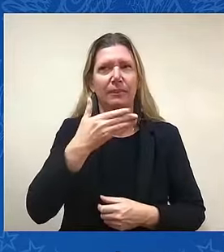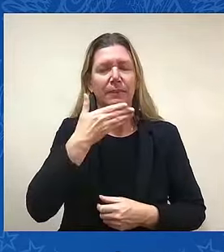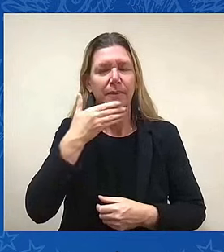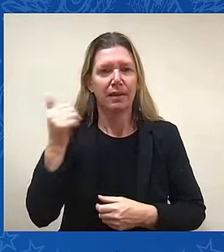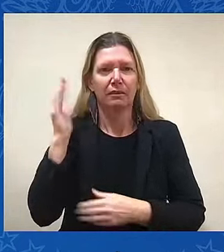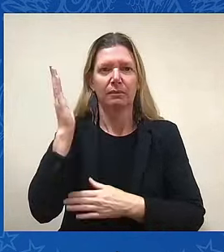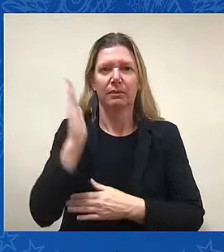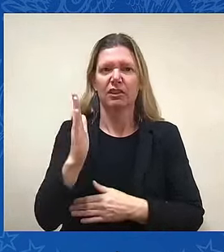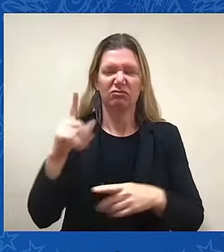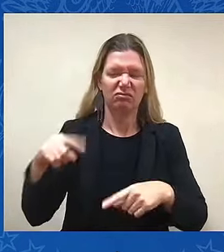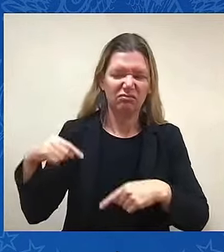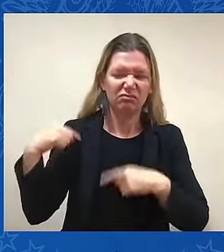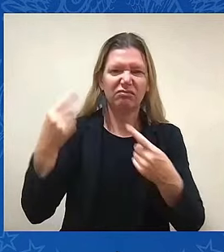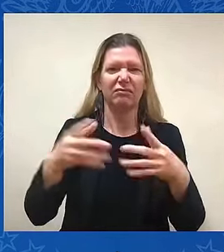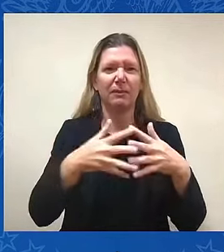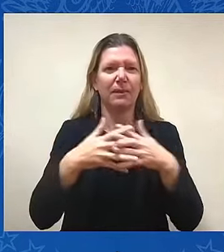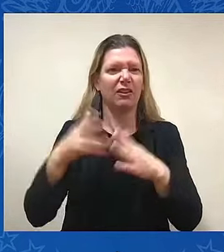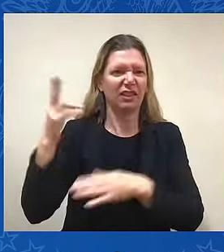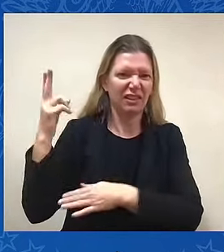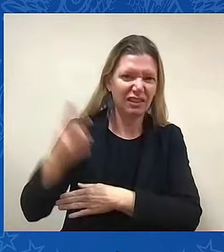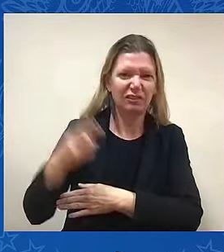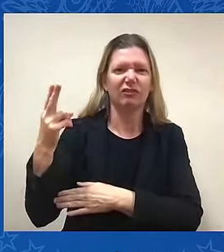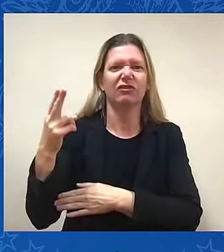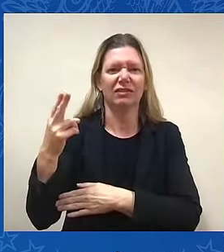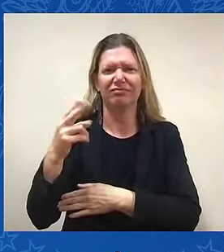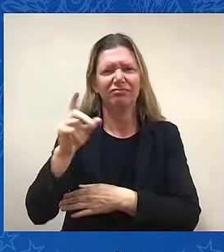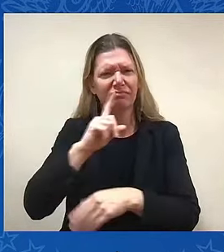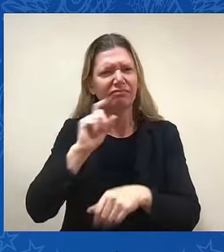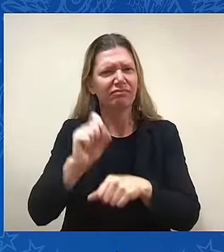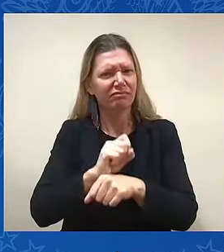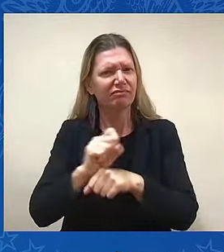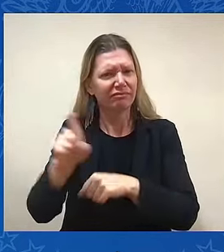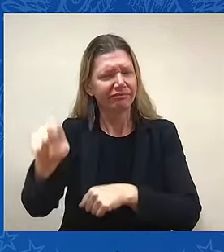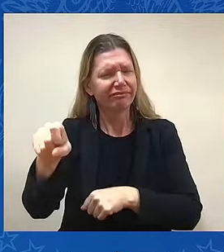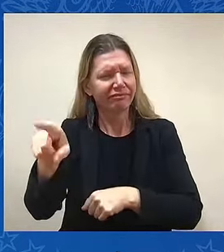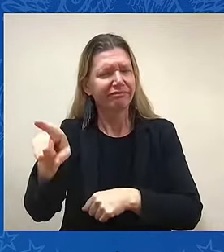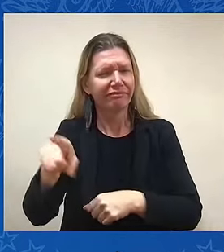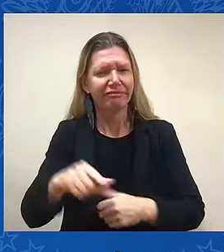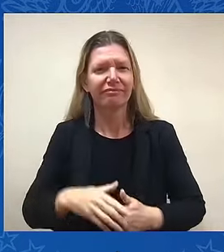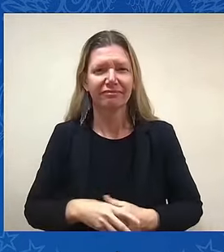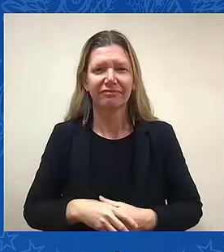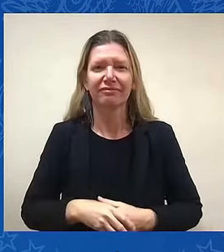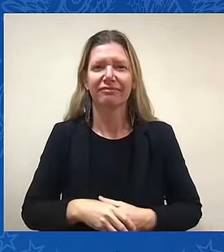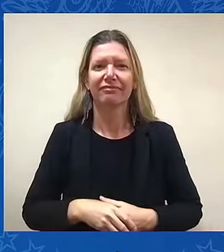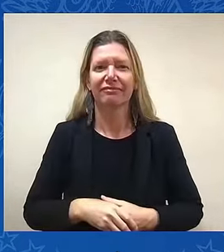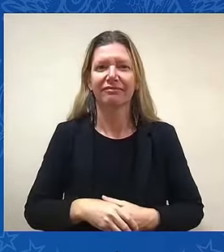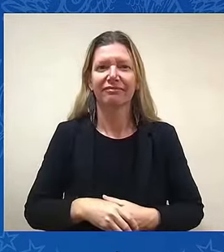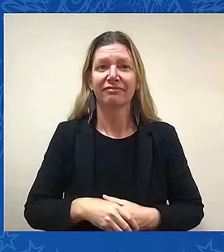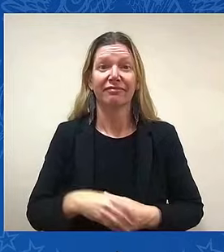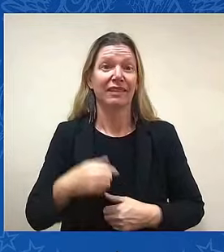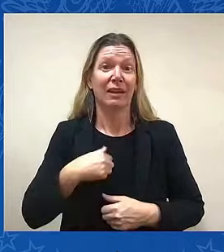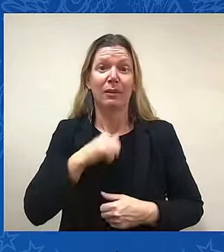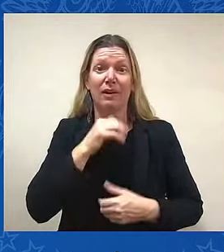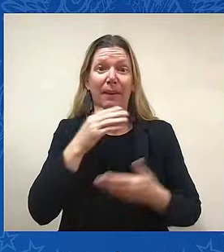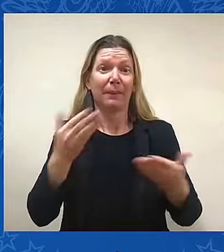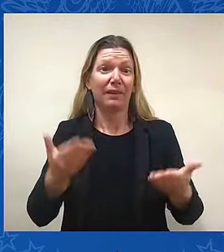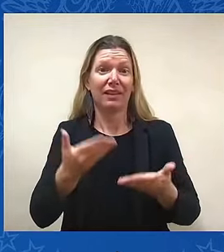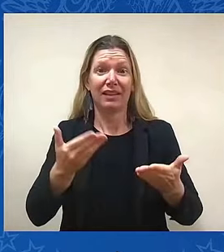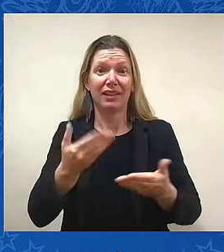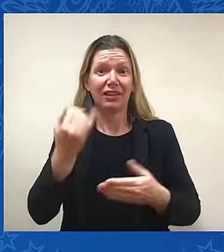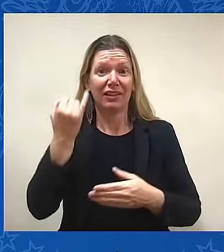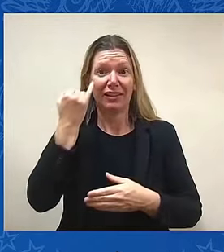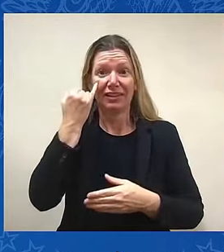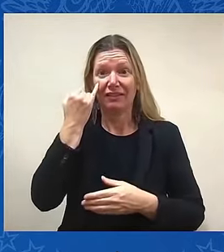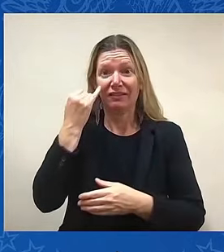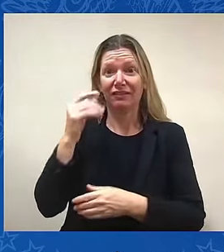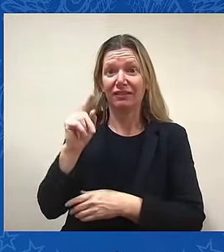You really are, Nancy. And I wouldn't be here were it not for the fact that Tommy Carper got me here. Senator